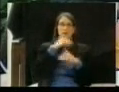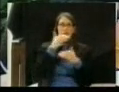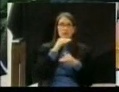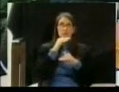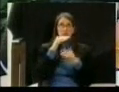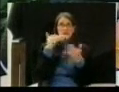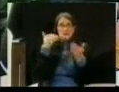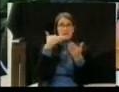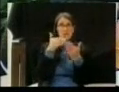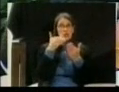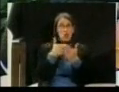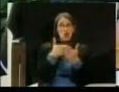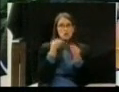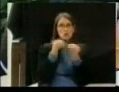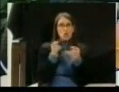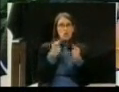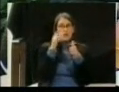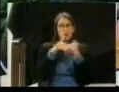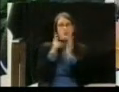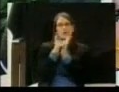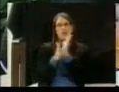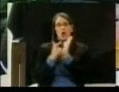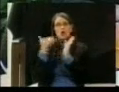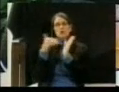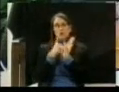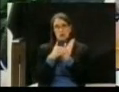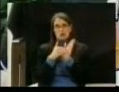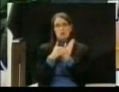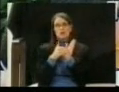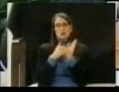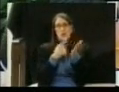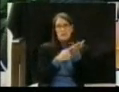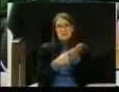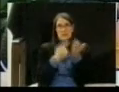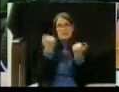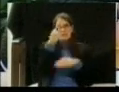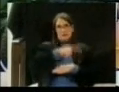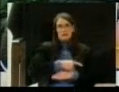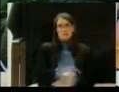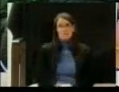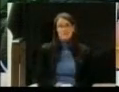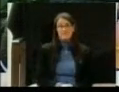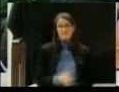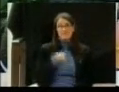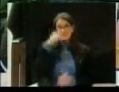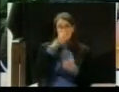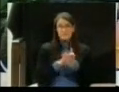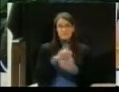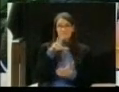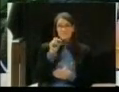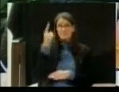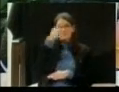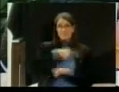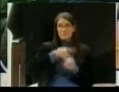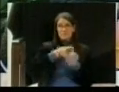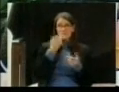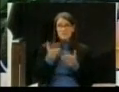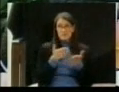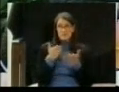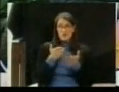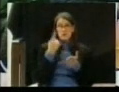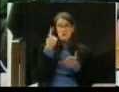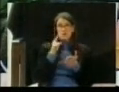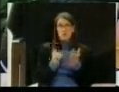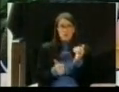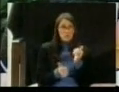being discussed today. I believe the 30 days from service for most of the defendants in that case runs this